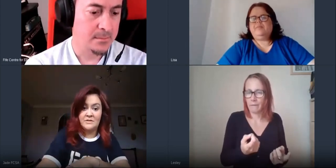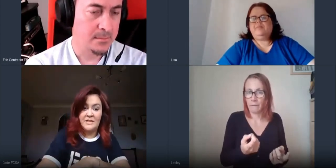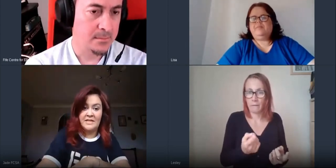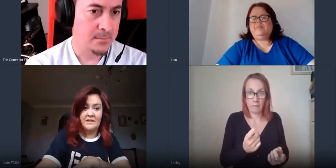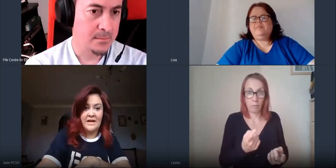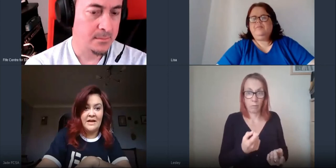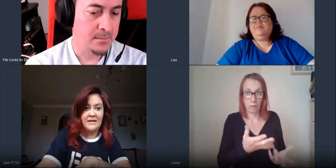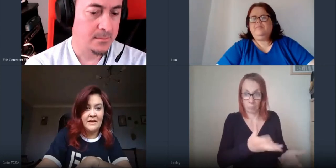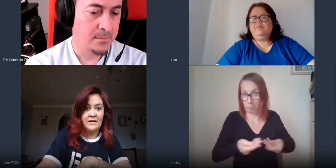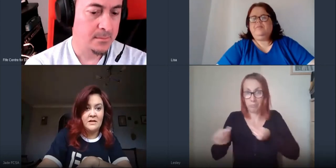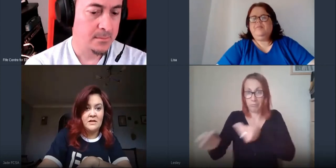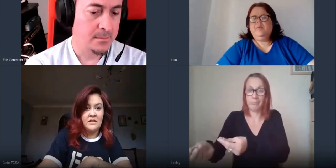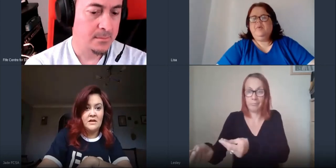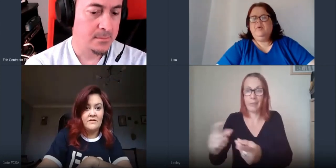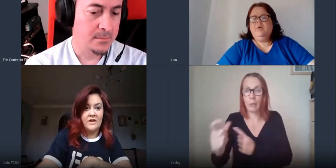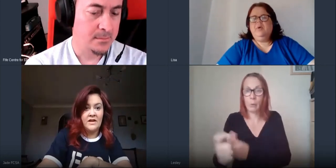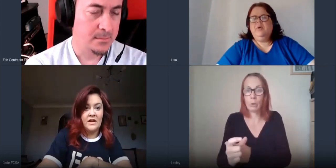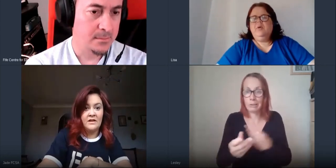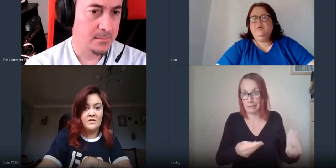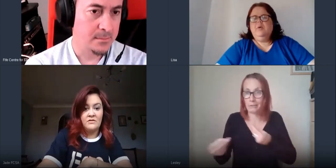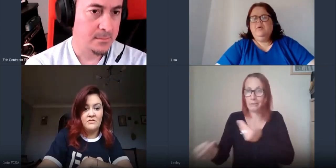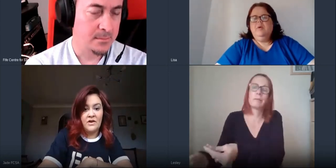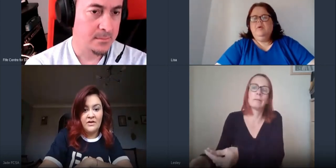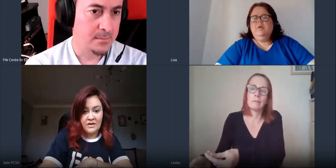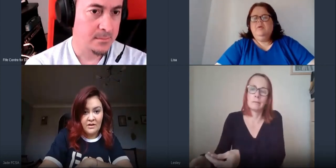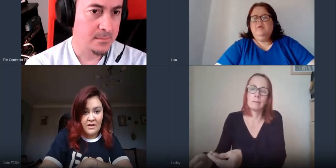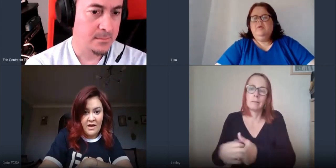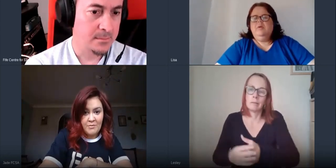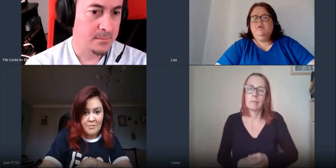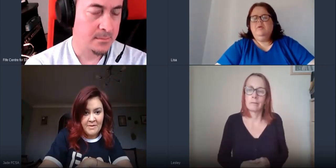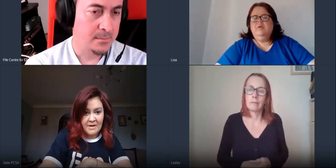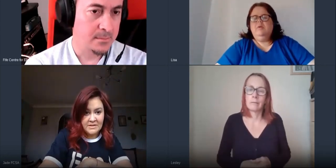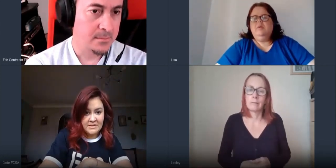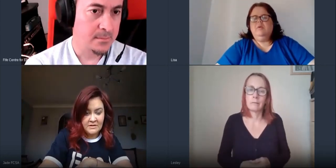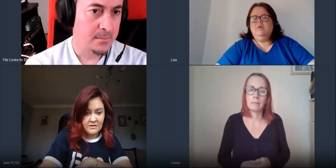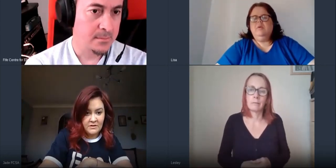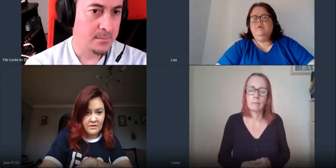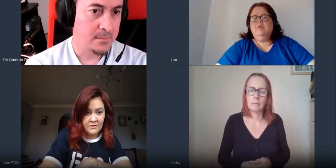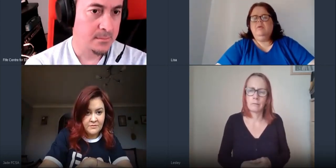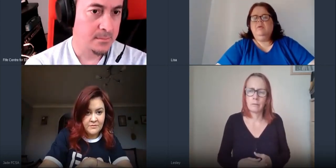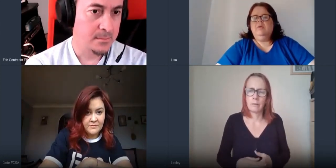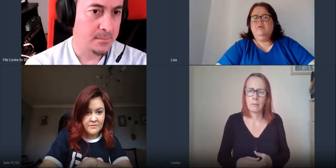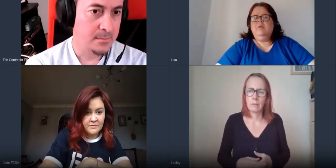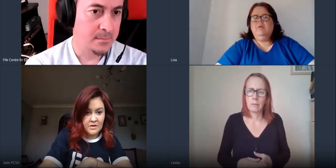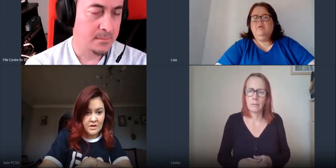immediately and then if i can get the news article up maybe i can send it to you